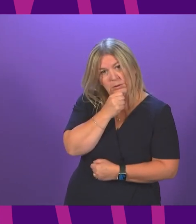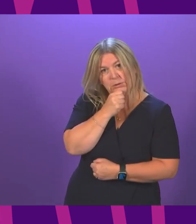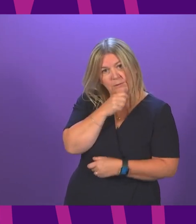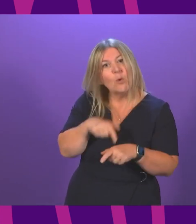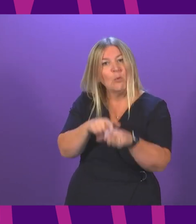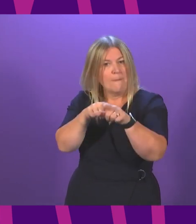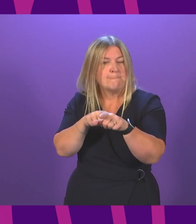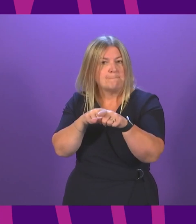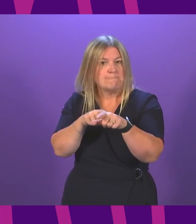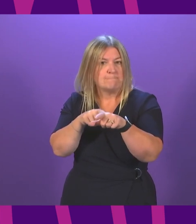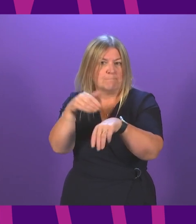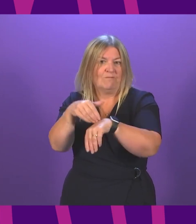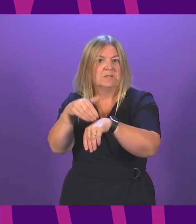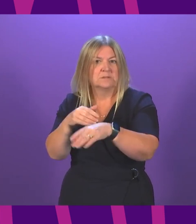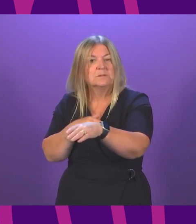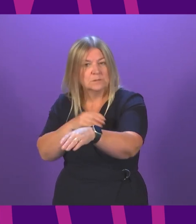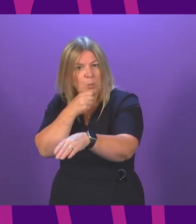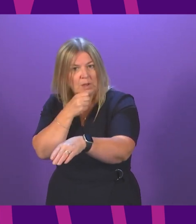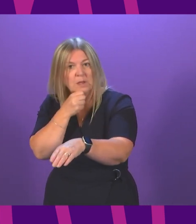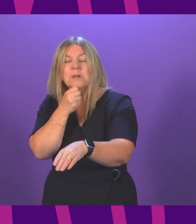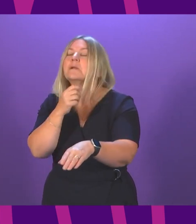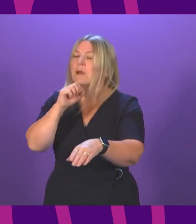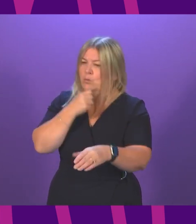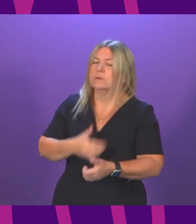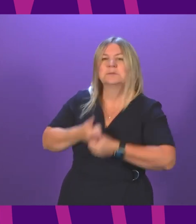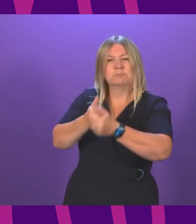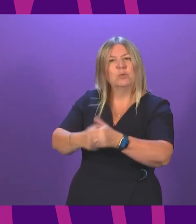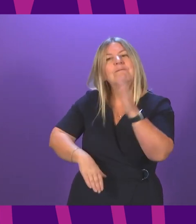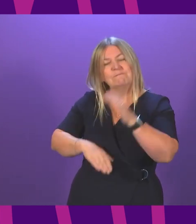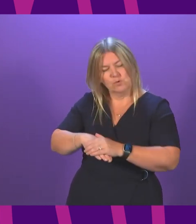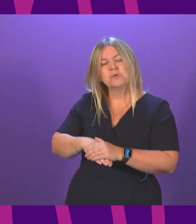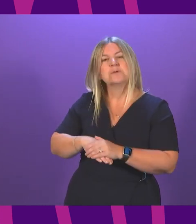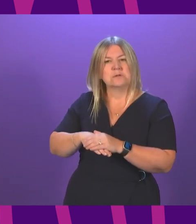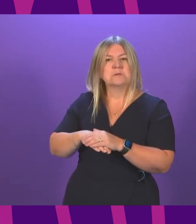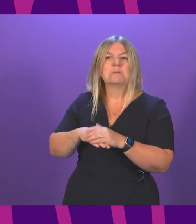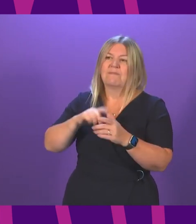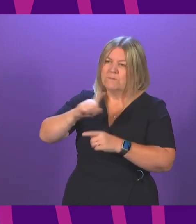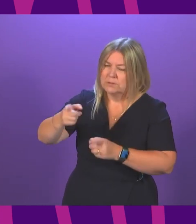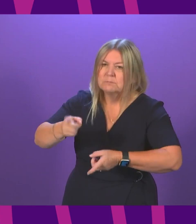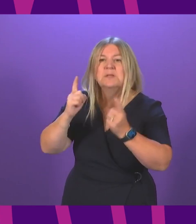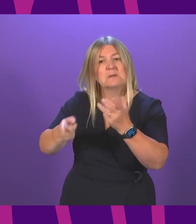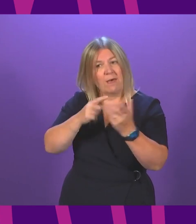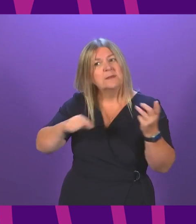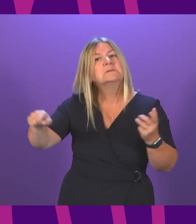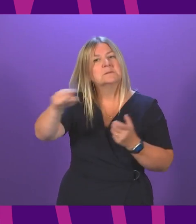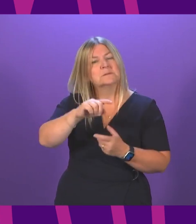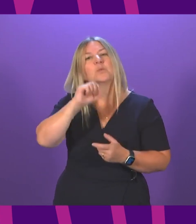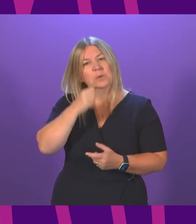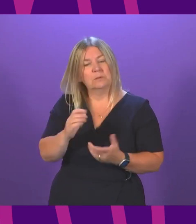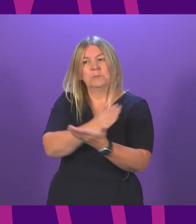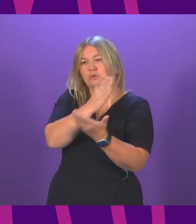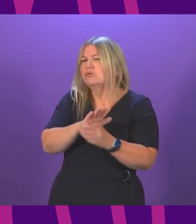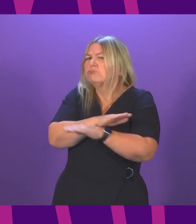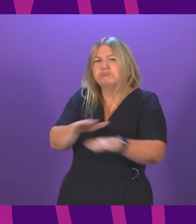doing so, I offer my full support to the First Minister to work with her and with everyone to ensure that all forms